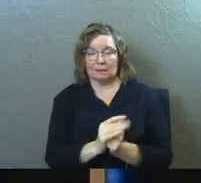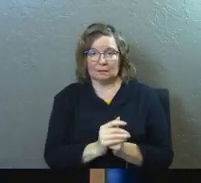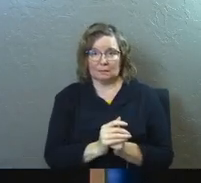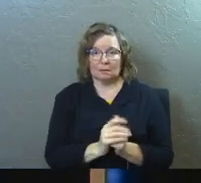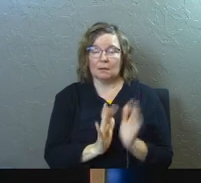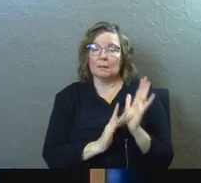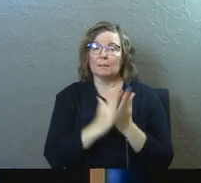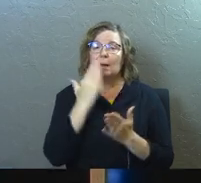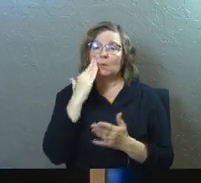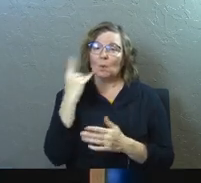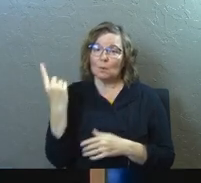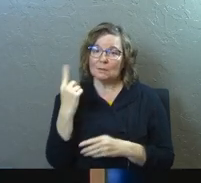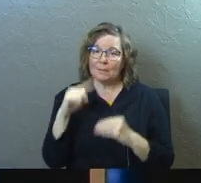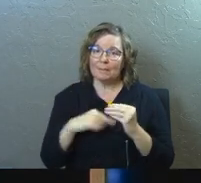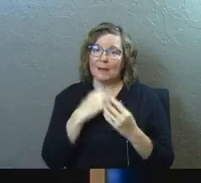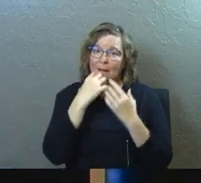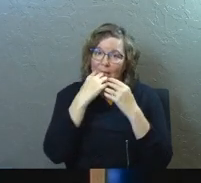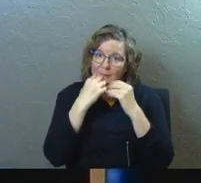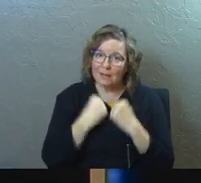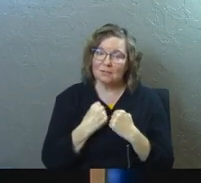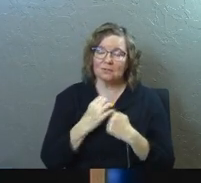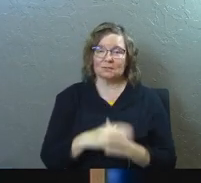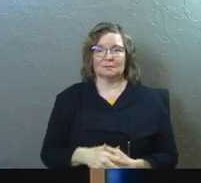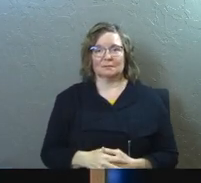Bible knows something about passion.